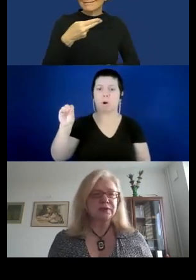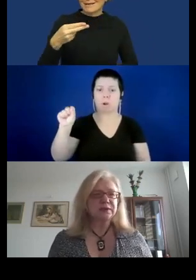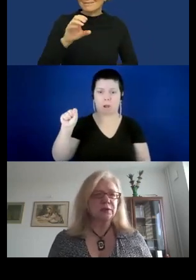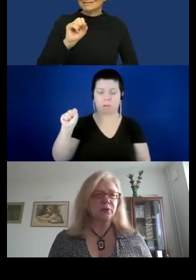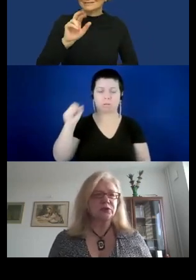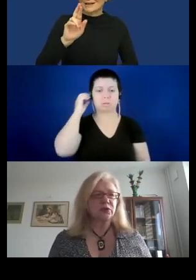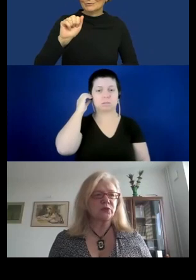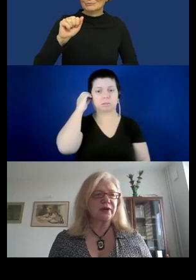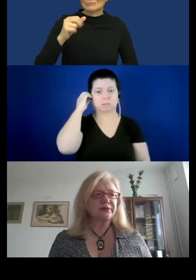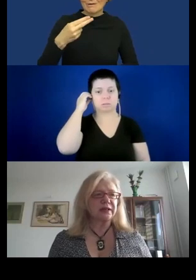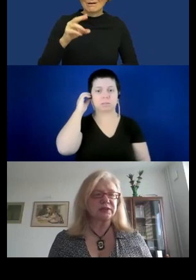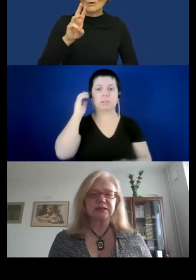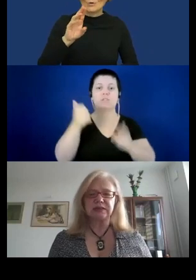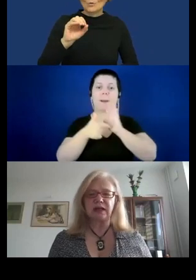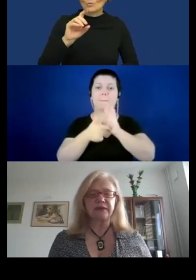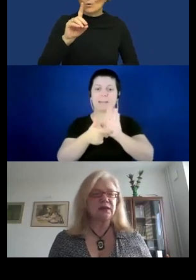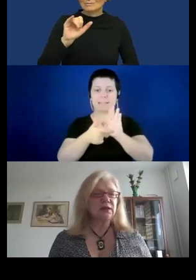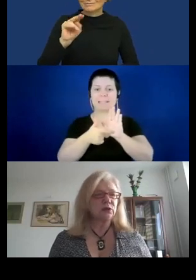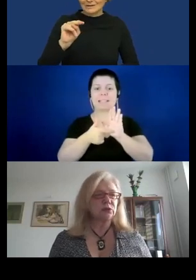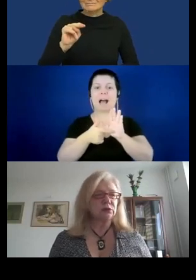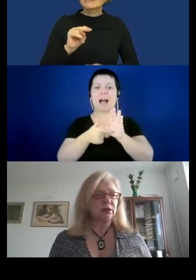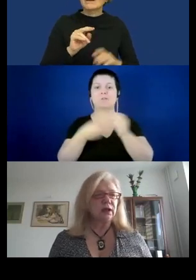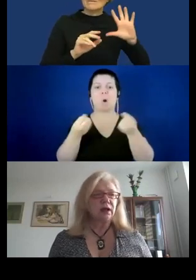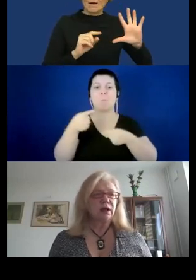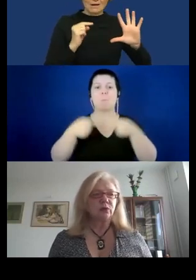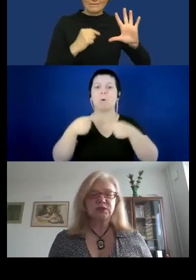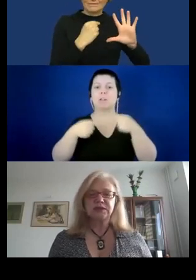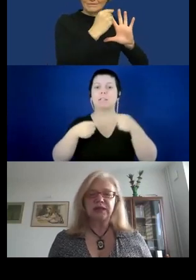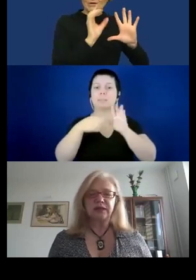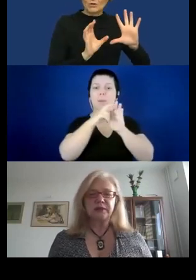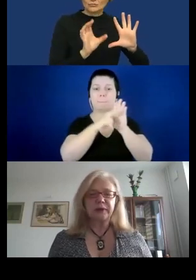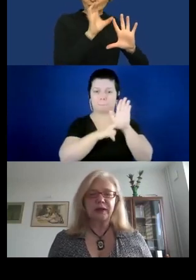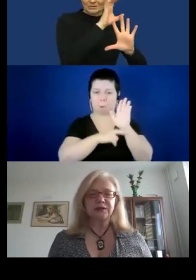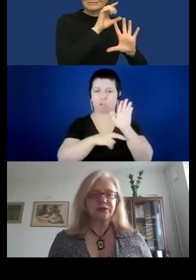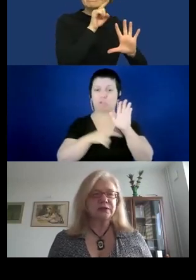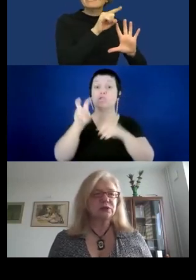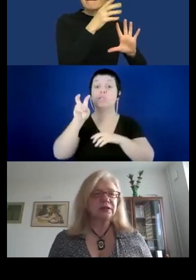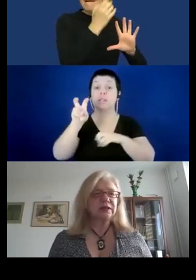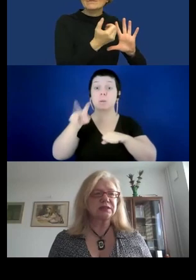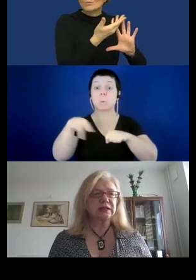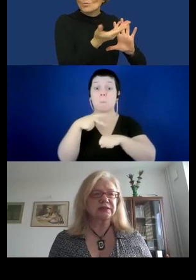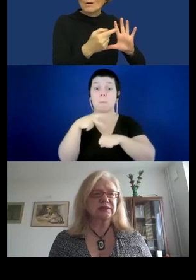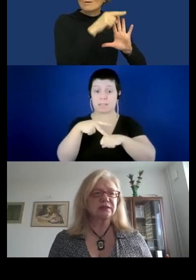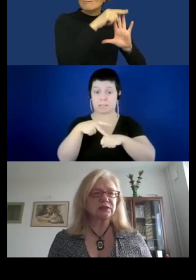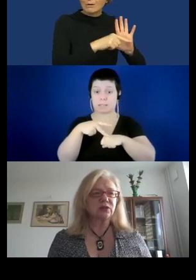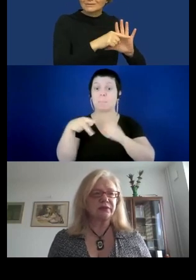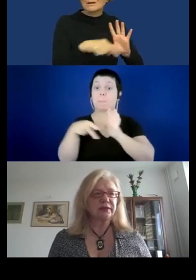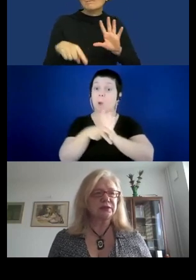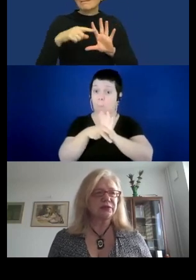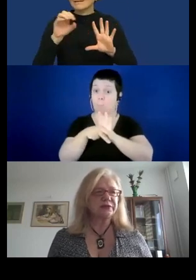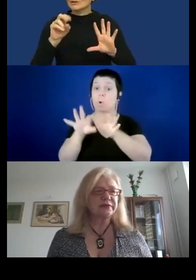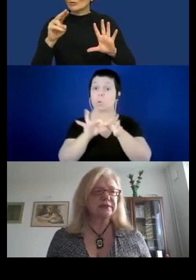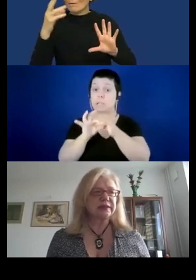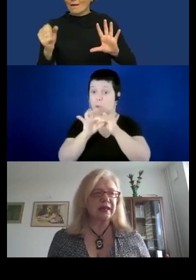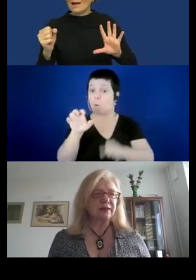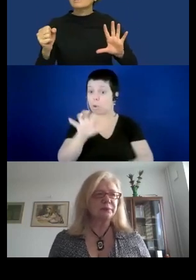the policy reports from five countries and the EU, which is another part of the suitcase results that you have heard